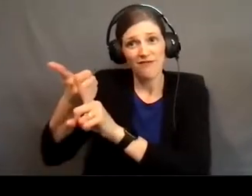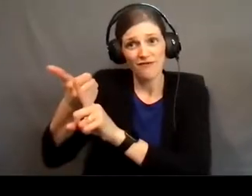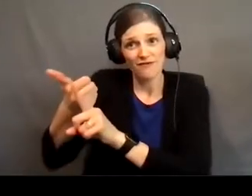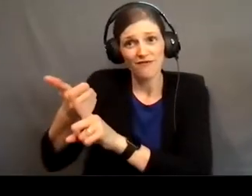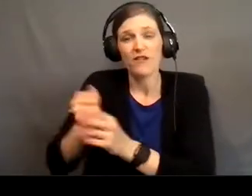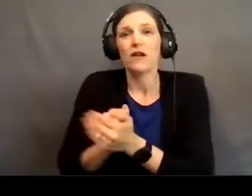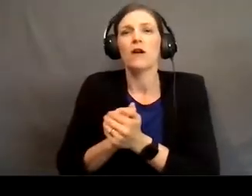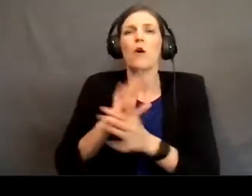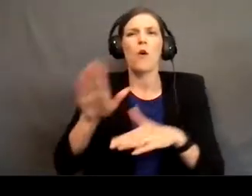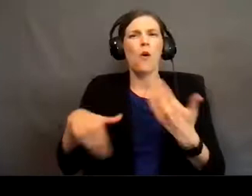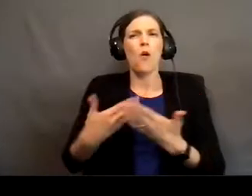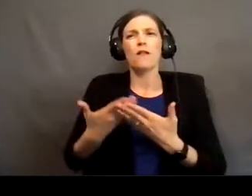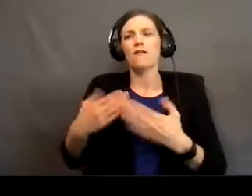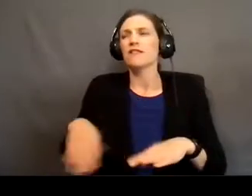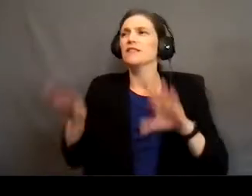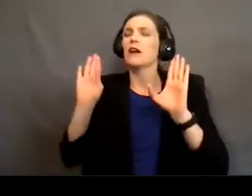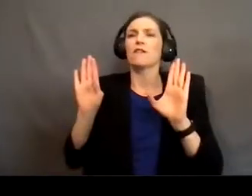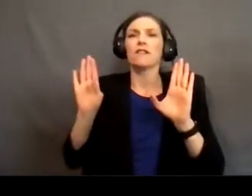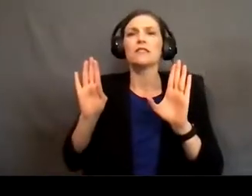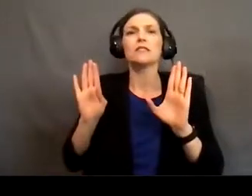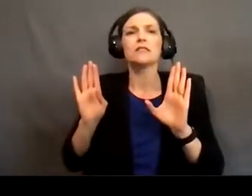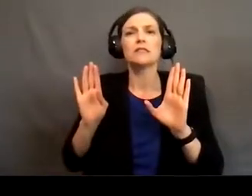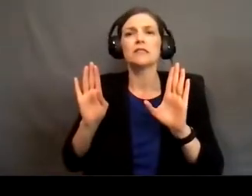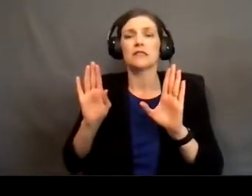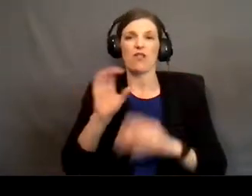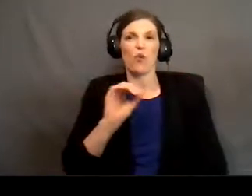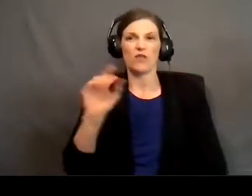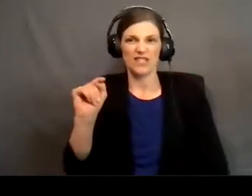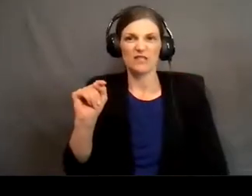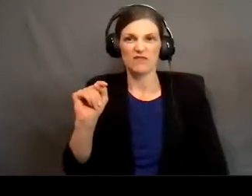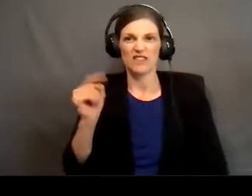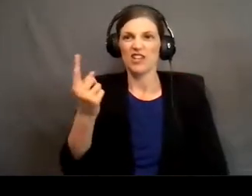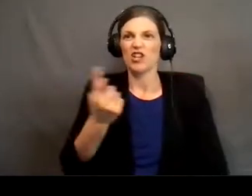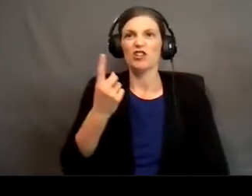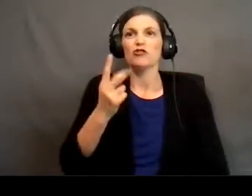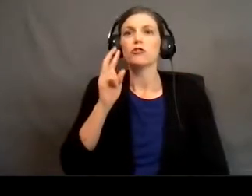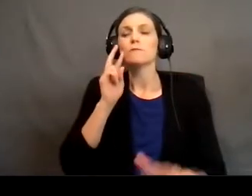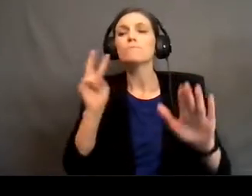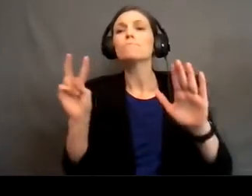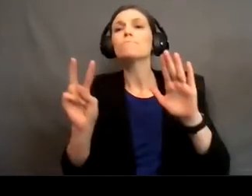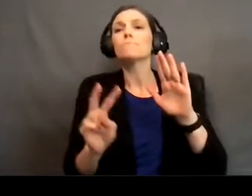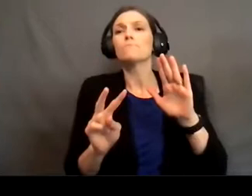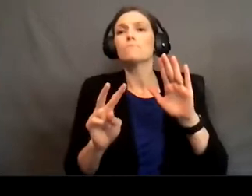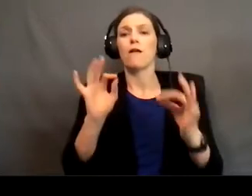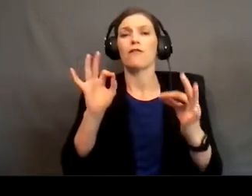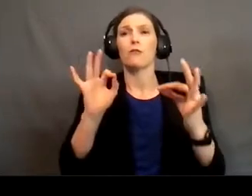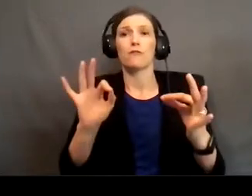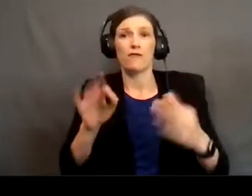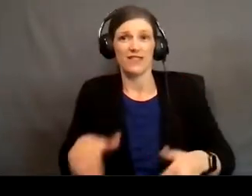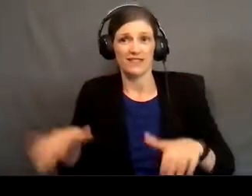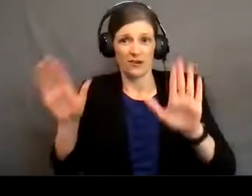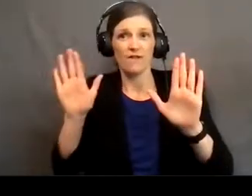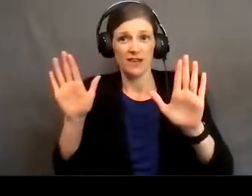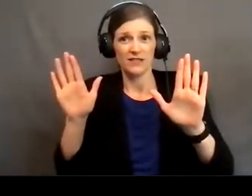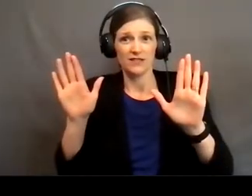All of these sacrifices in the Old Testament they were just a foreshadowing of the perfect sacrifice